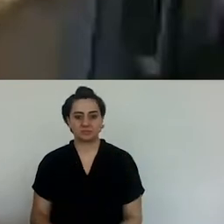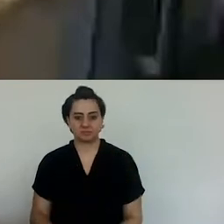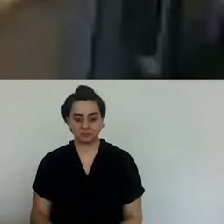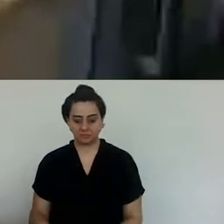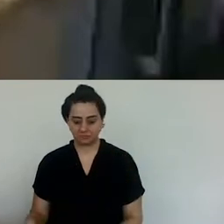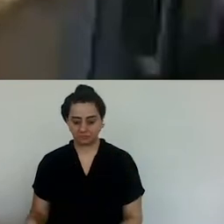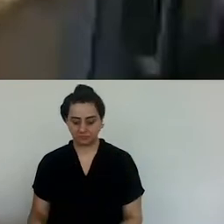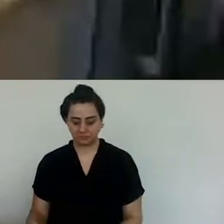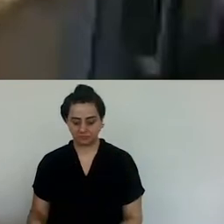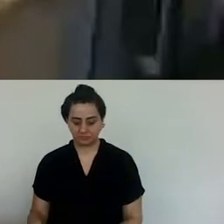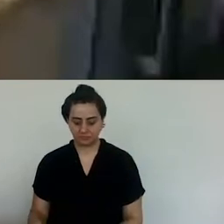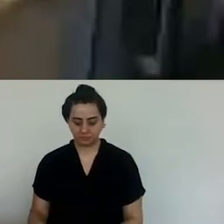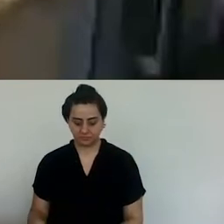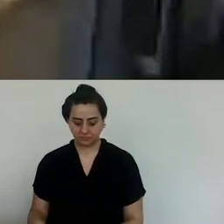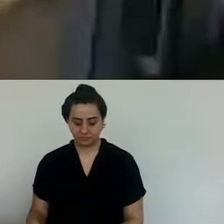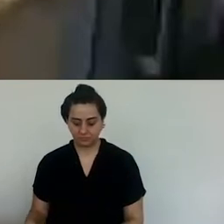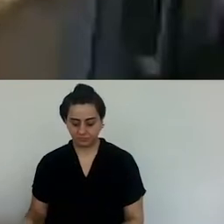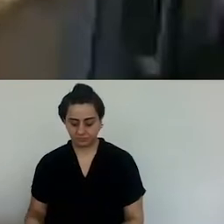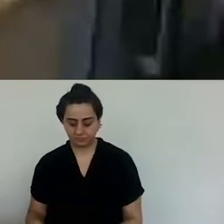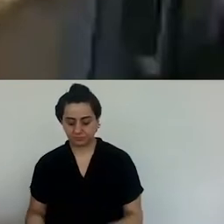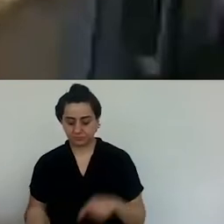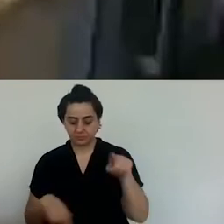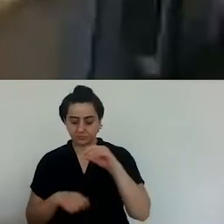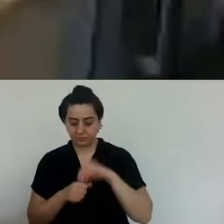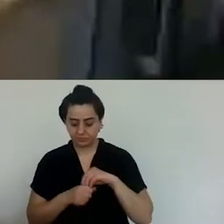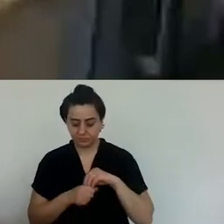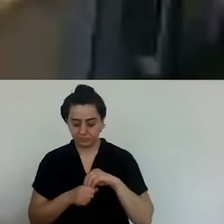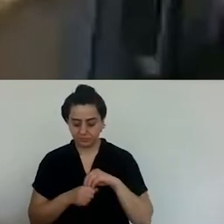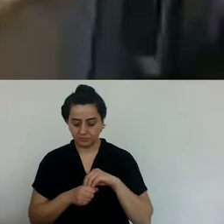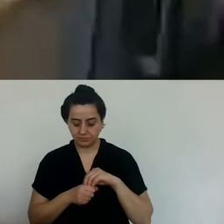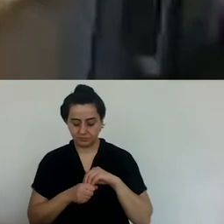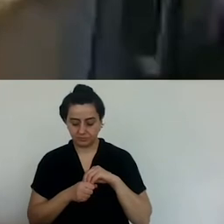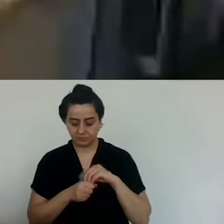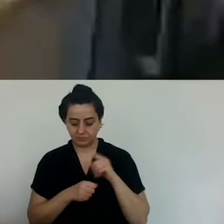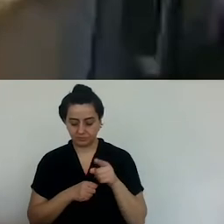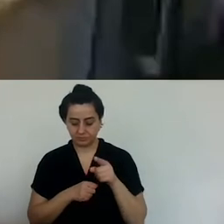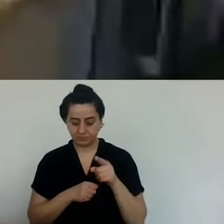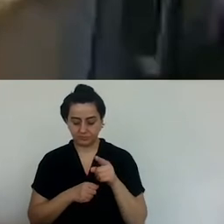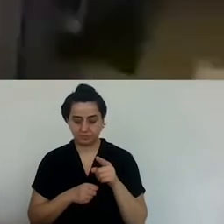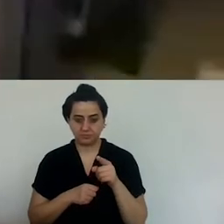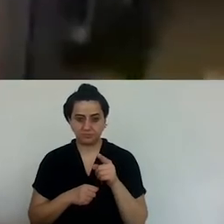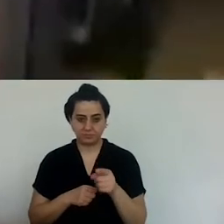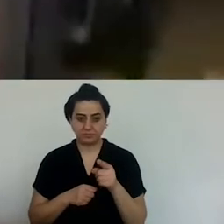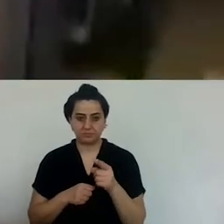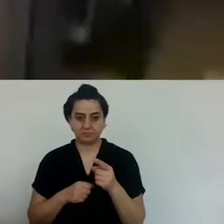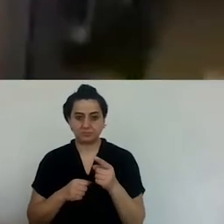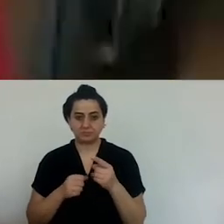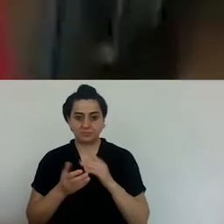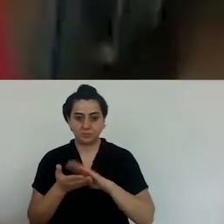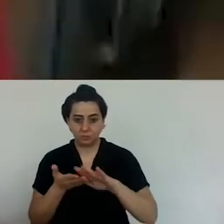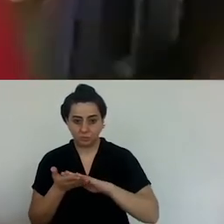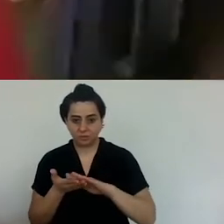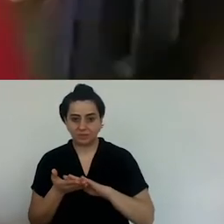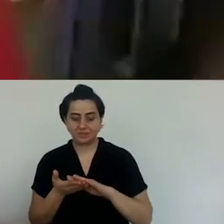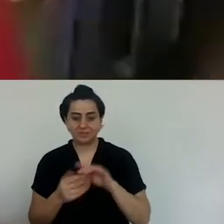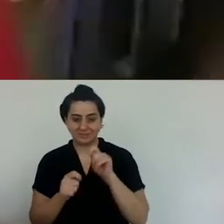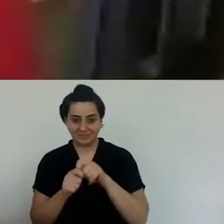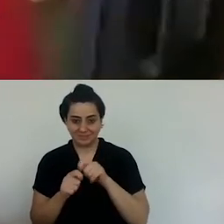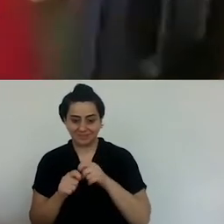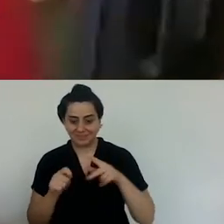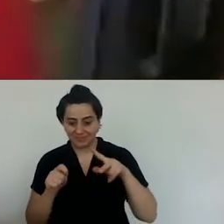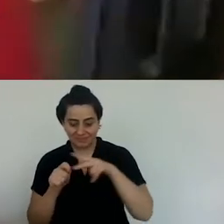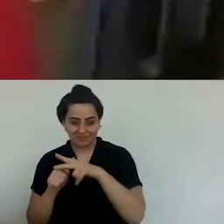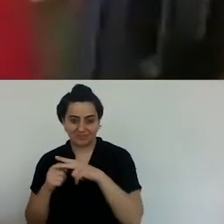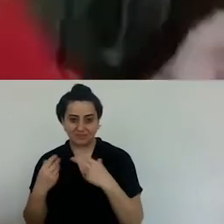oil. The content, they were emptied of their content. And